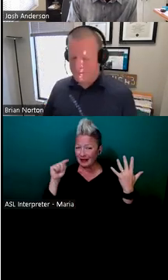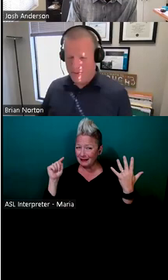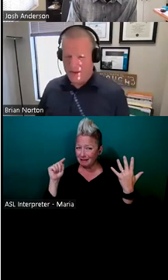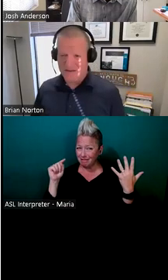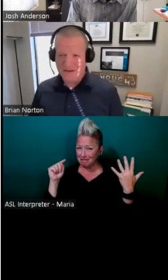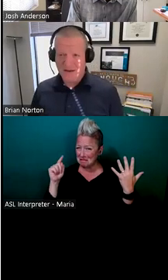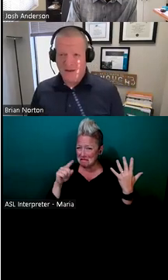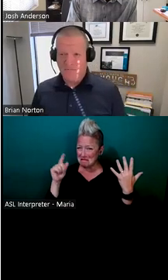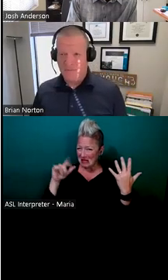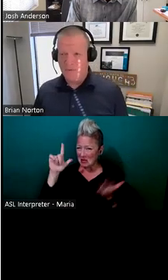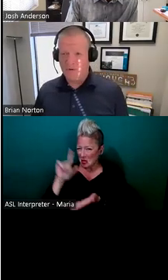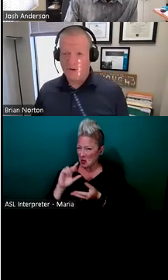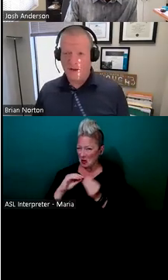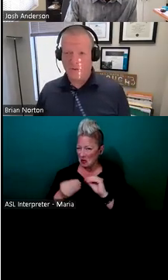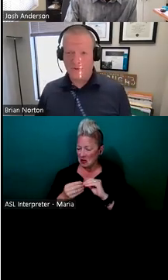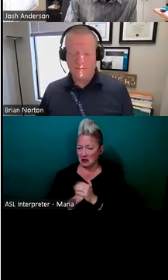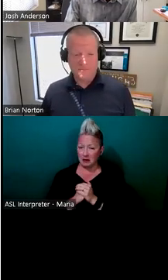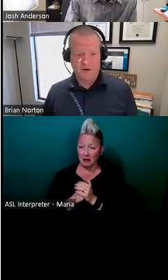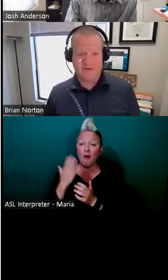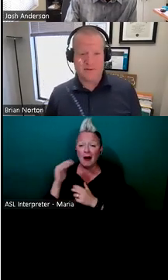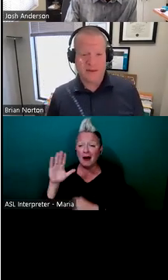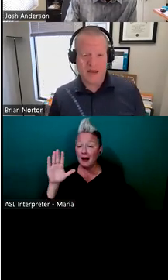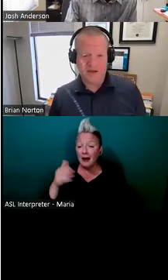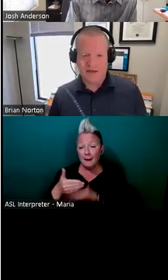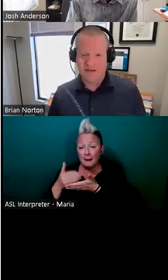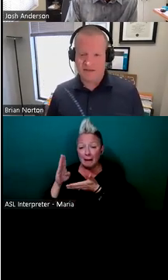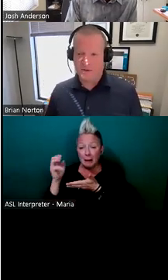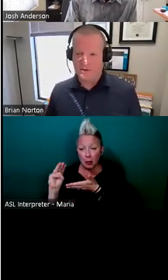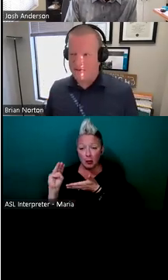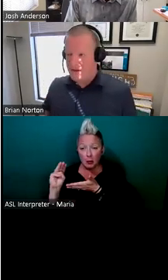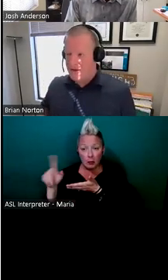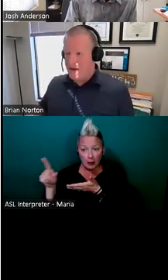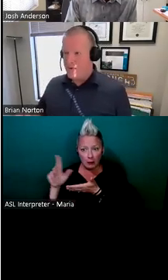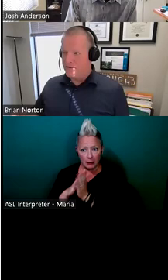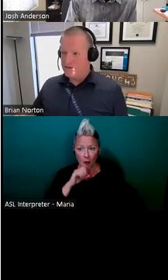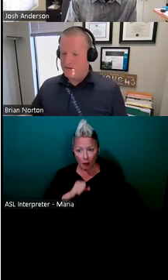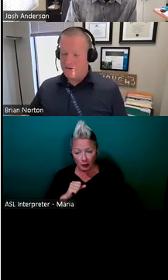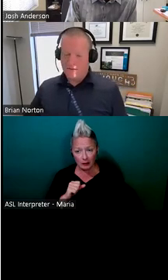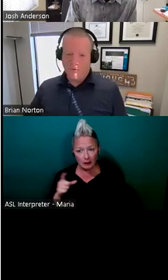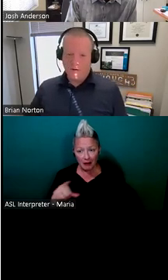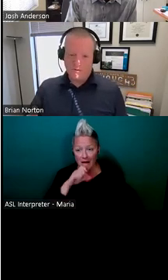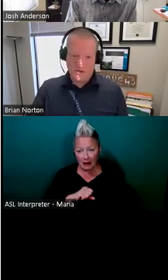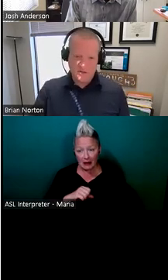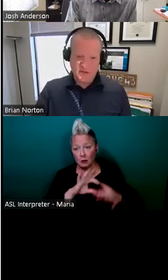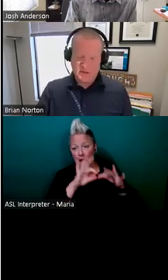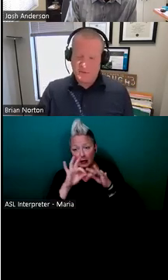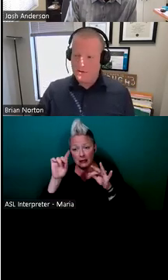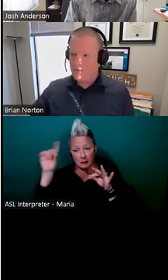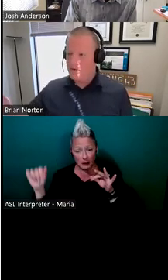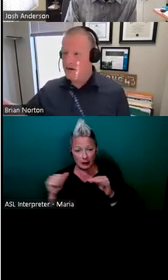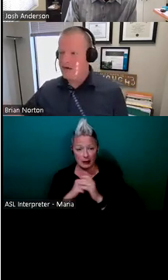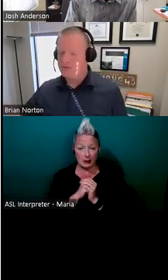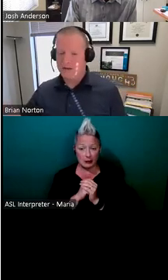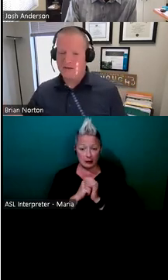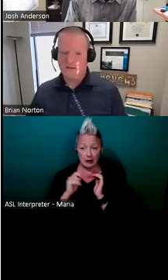Uh, because baby boomers are getting older, they're developing age-related disabilities. And whether it's a more of a traditional disability